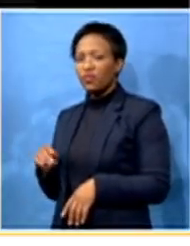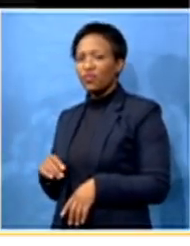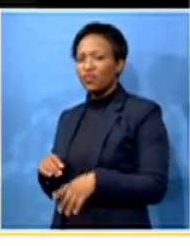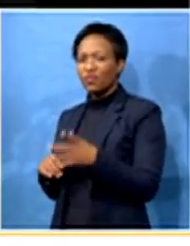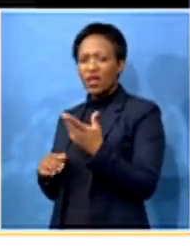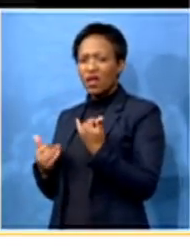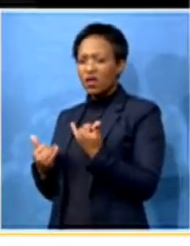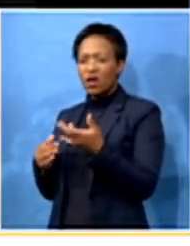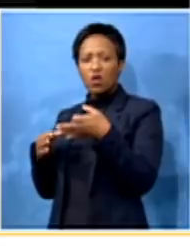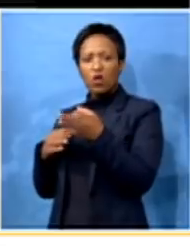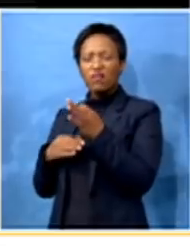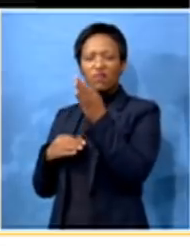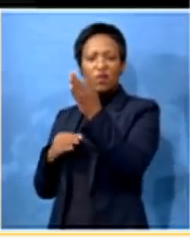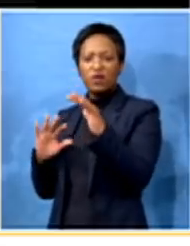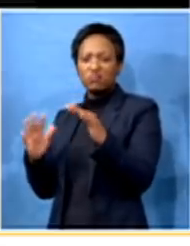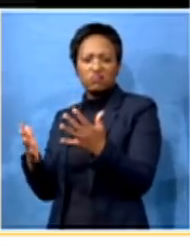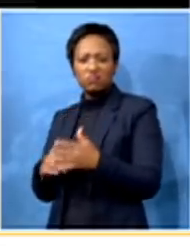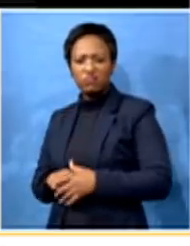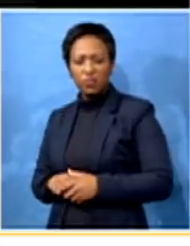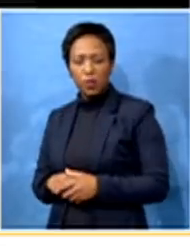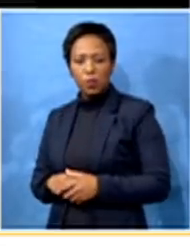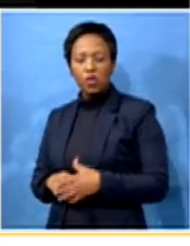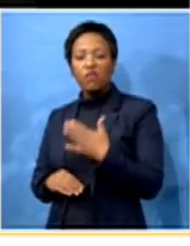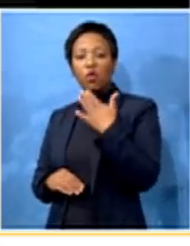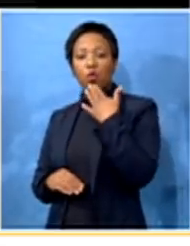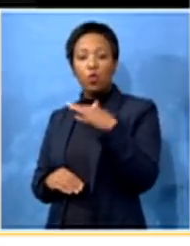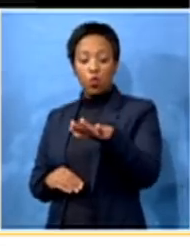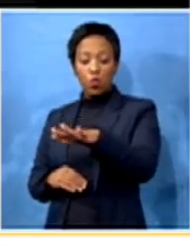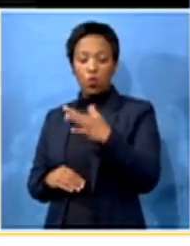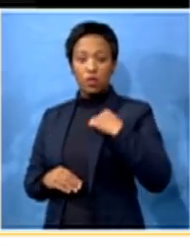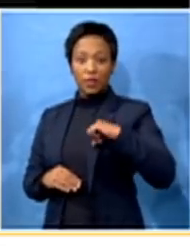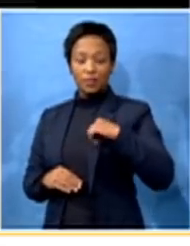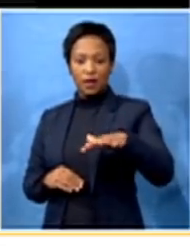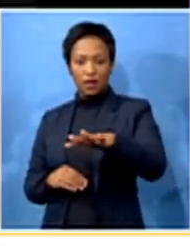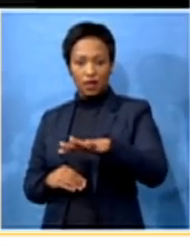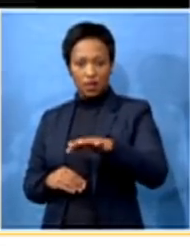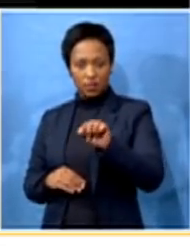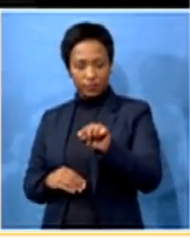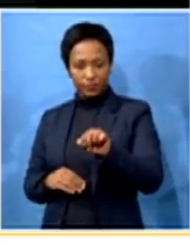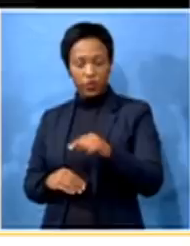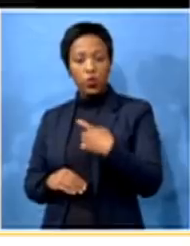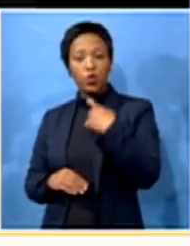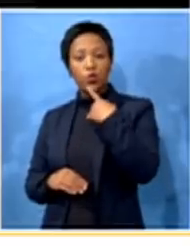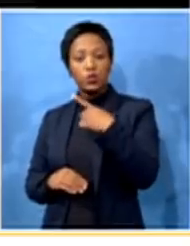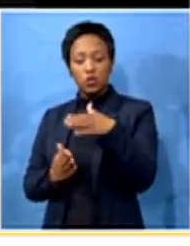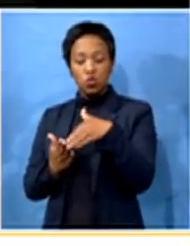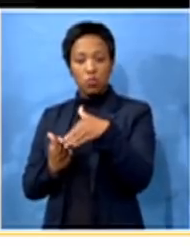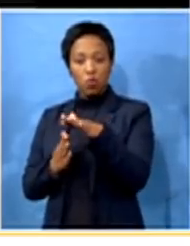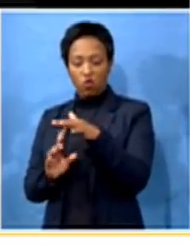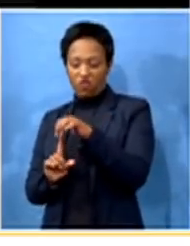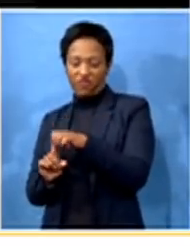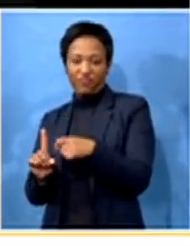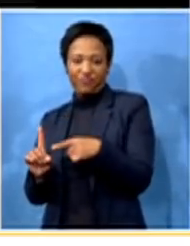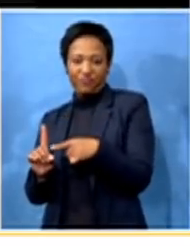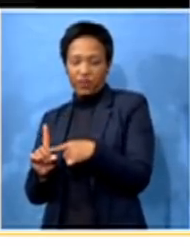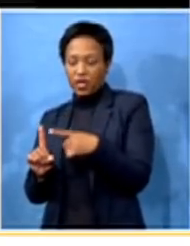way forward from here on in for Etteguini because again you removed someone claiming that you are